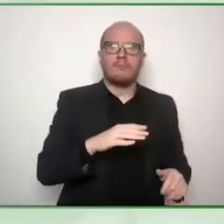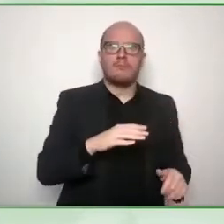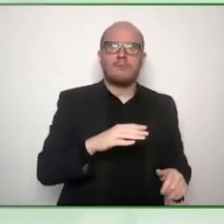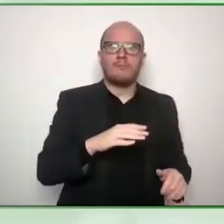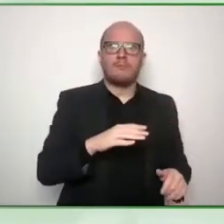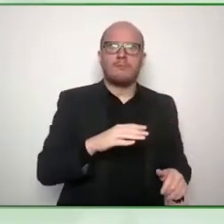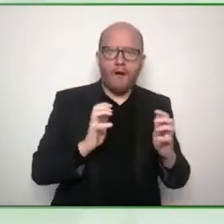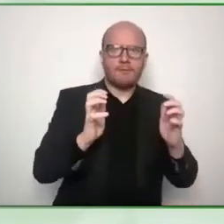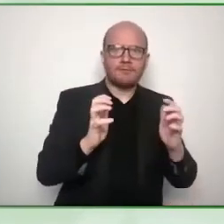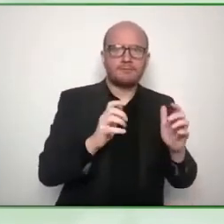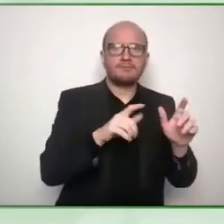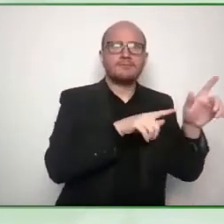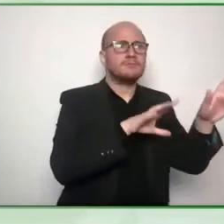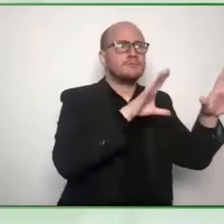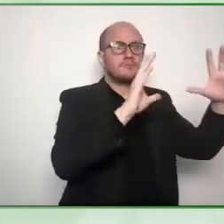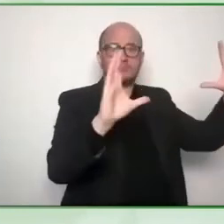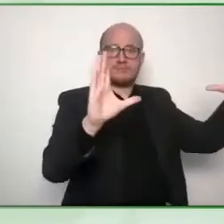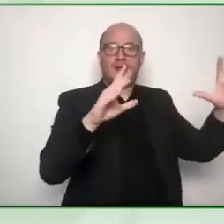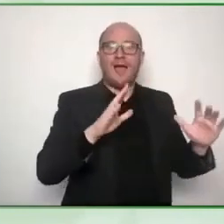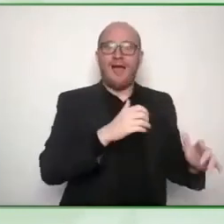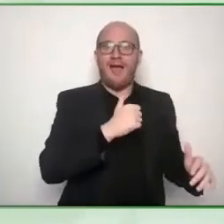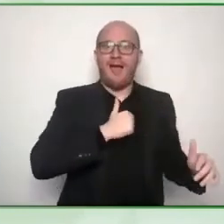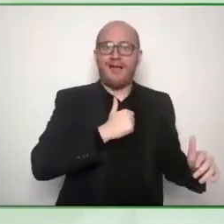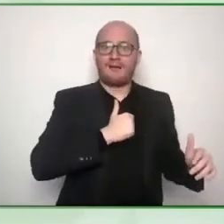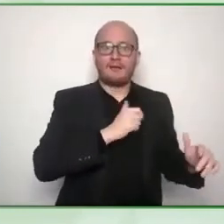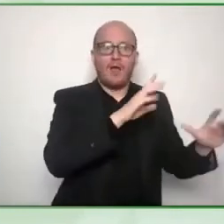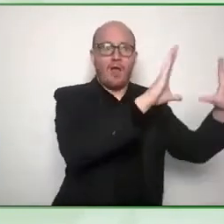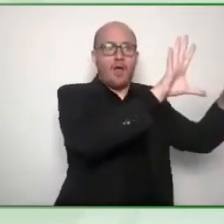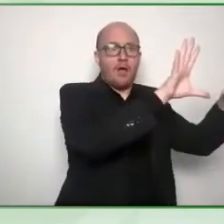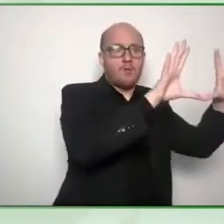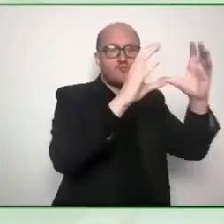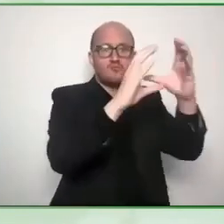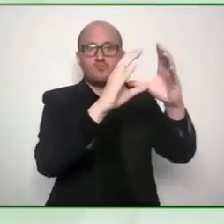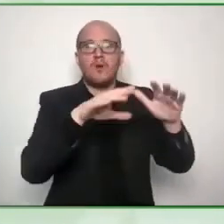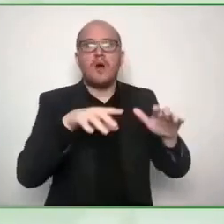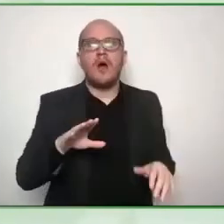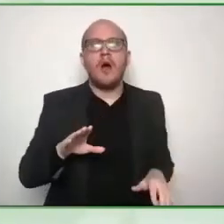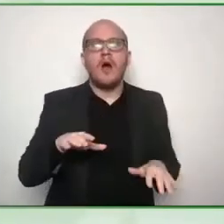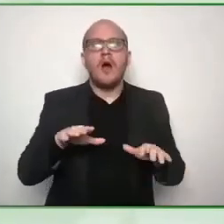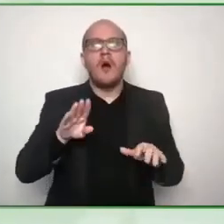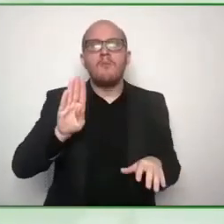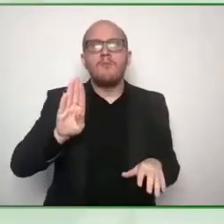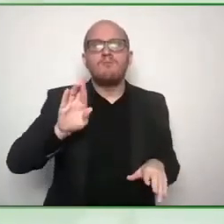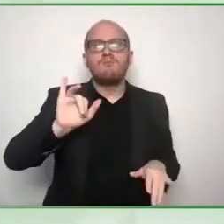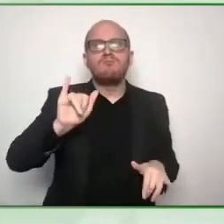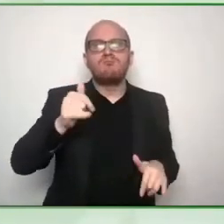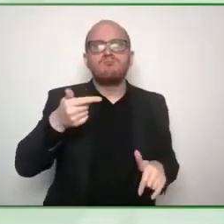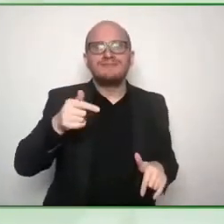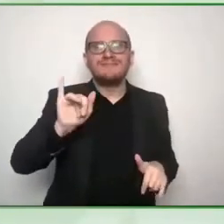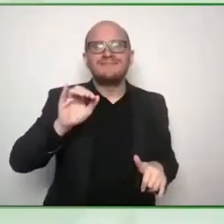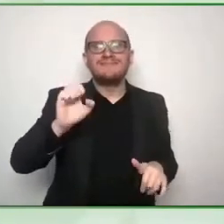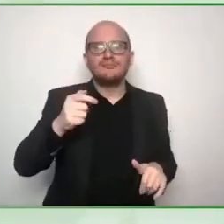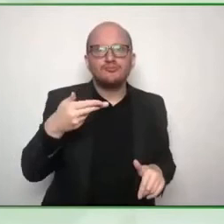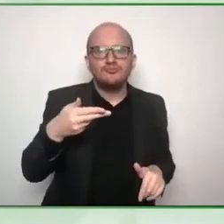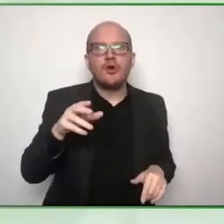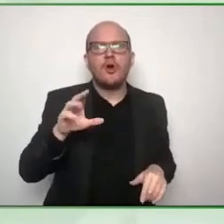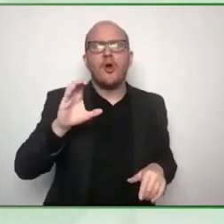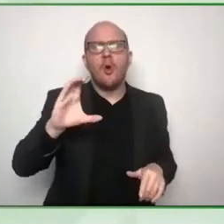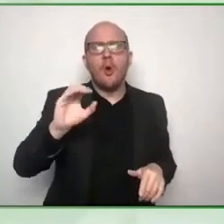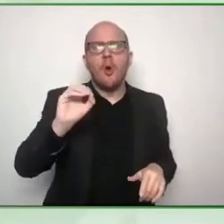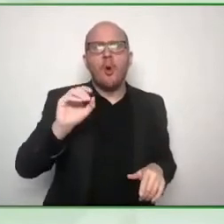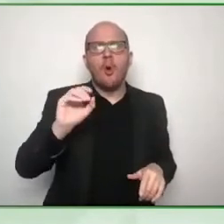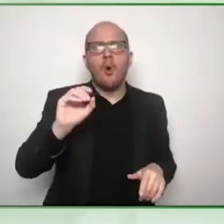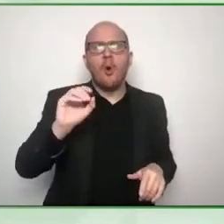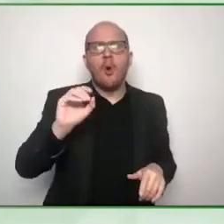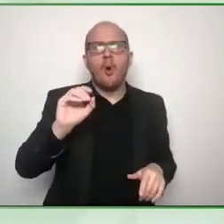their own accessibility on an online inclusion toolkit um that's available to view on their website